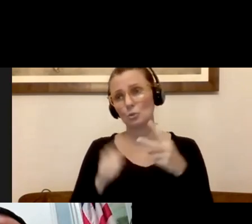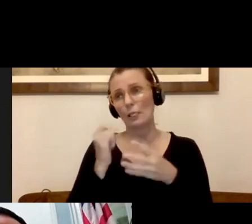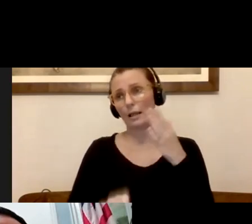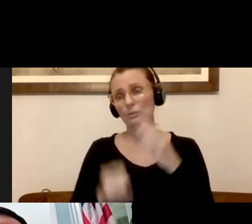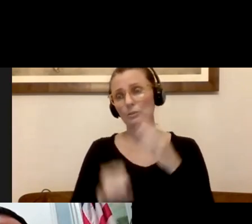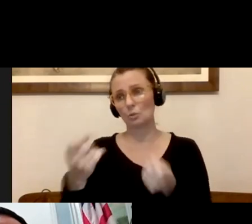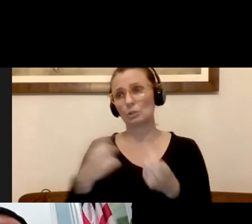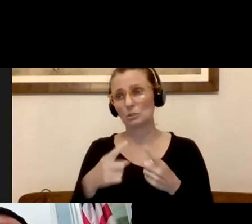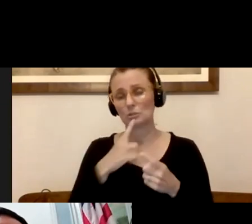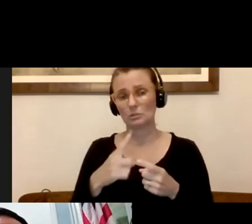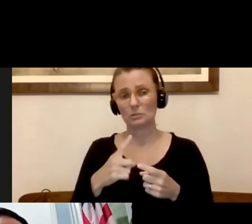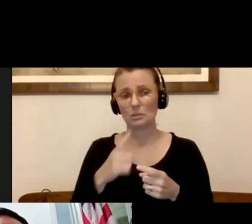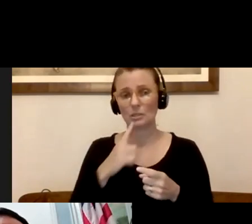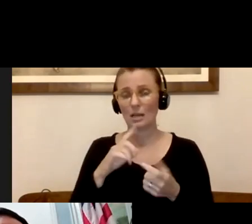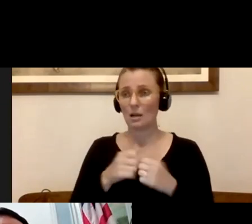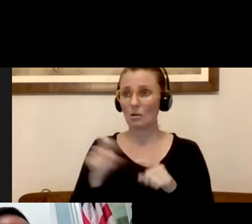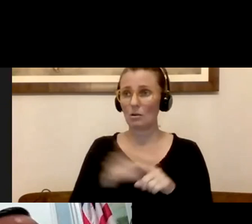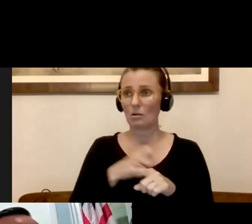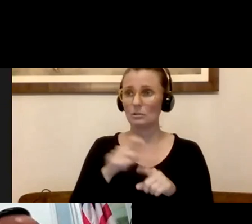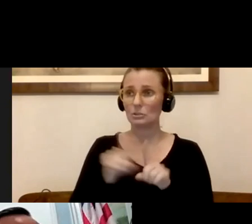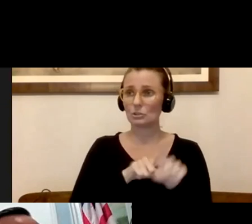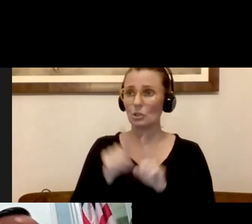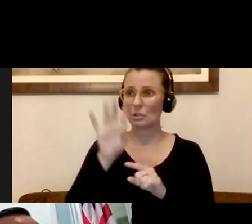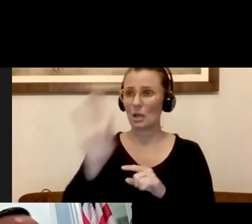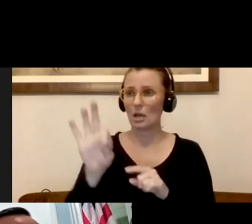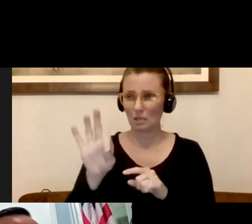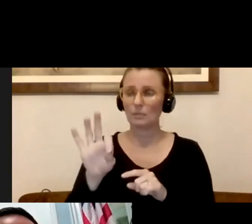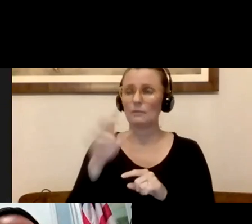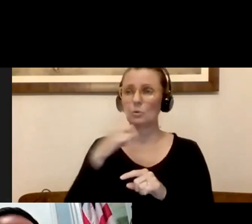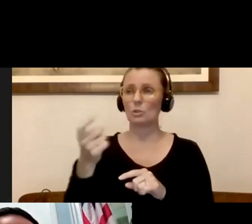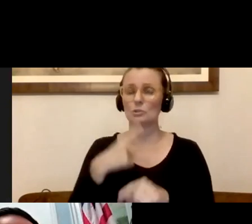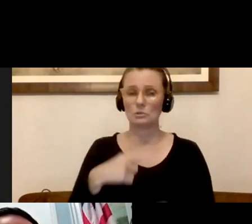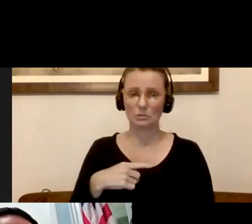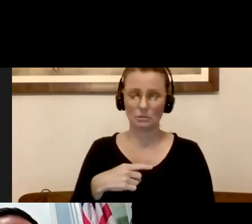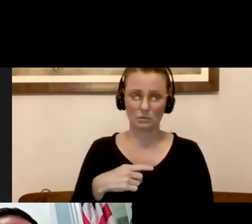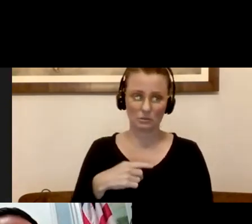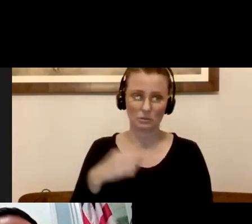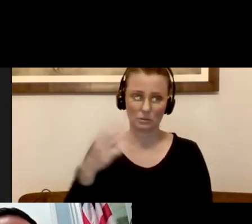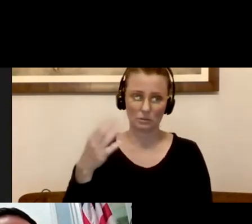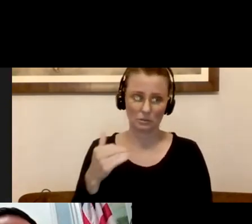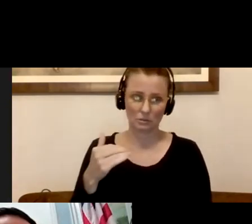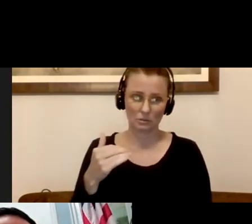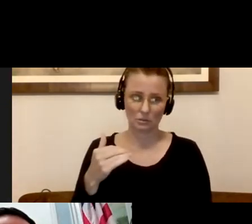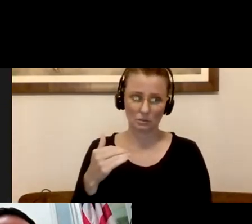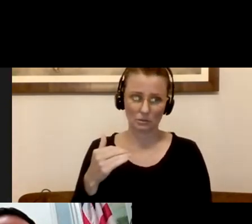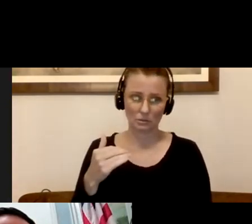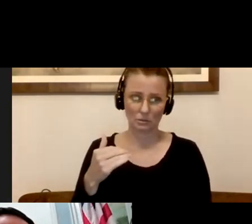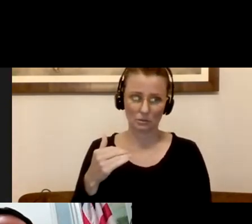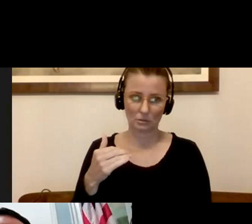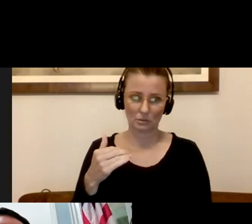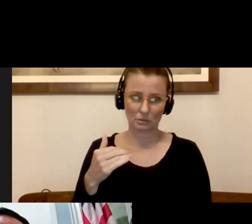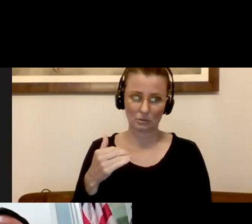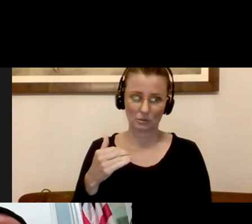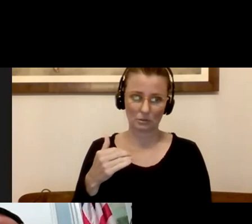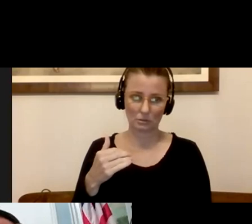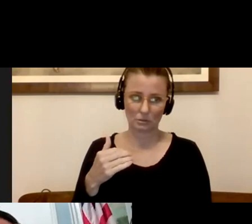Allie, dial star nine if you're calling in by phone. And we'll take your call live. And that Allie's will be